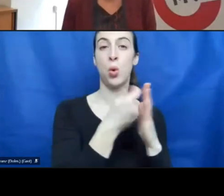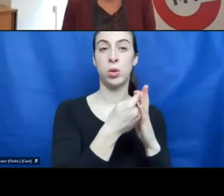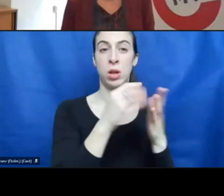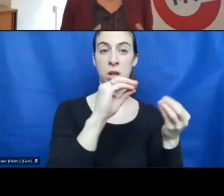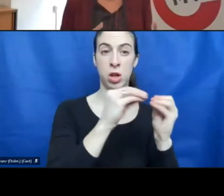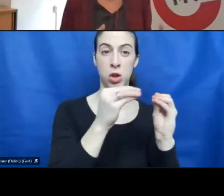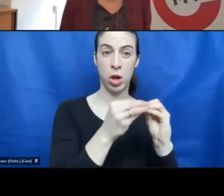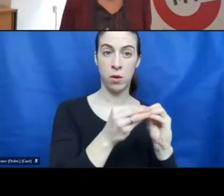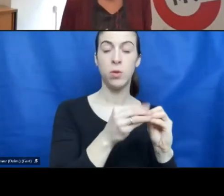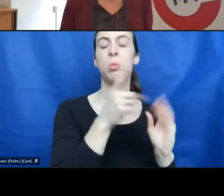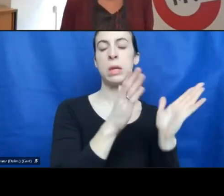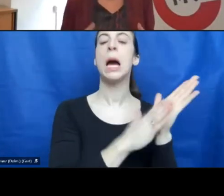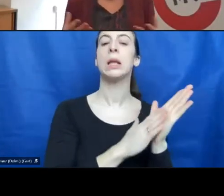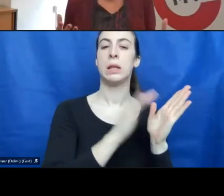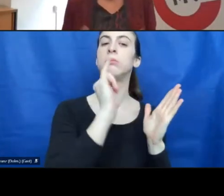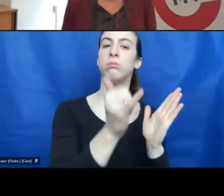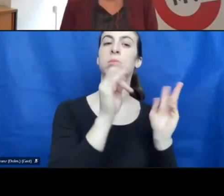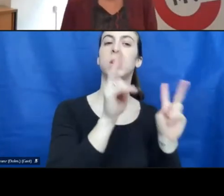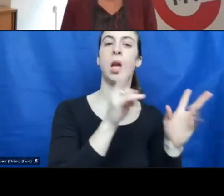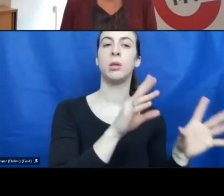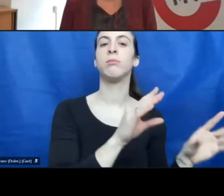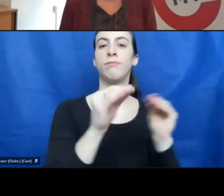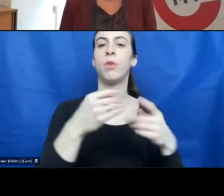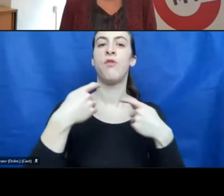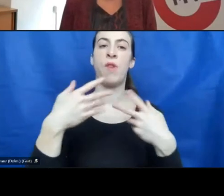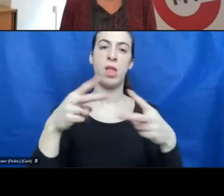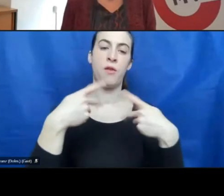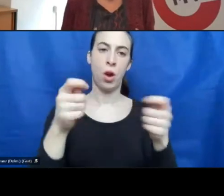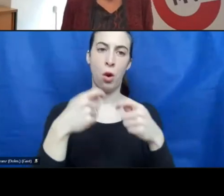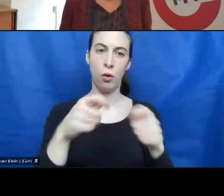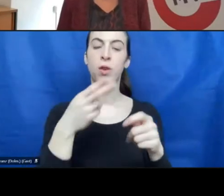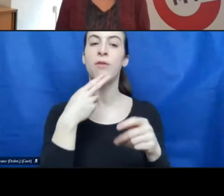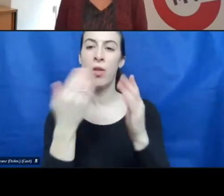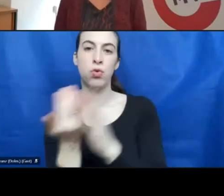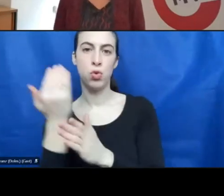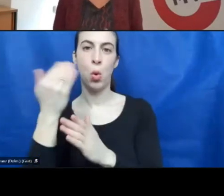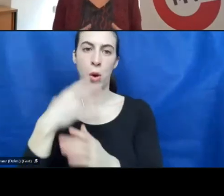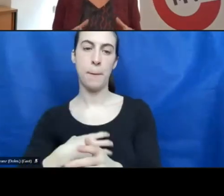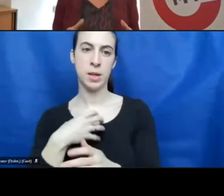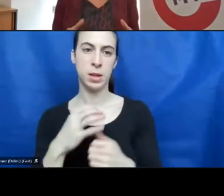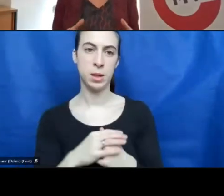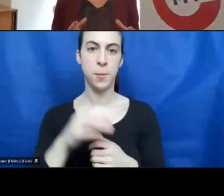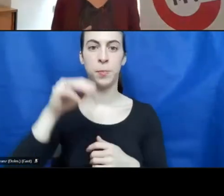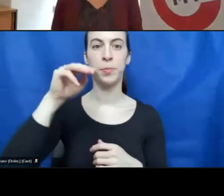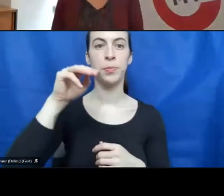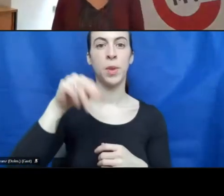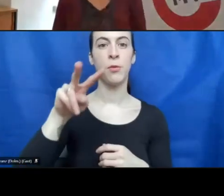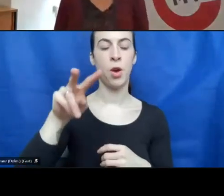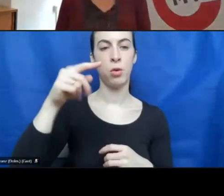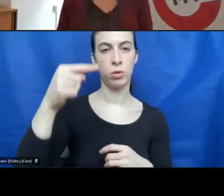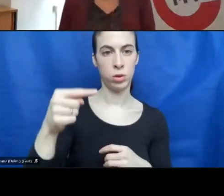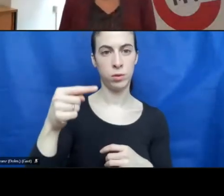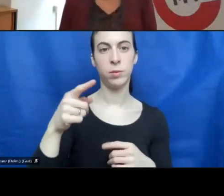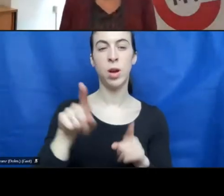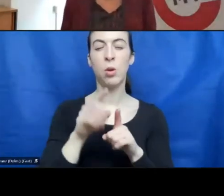transition for the leaving and the new shop owner. The MVG checks the structural